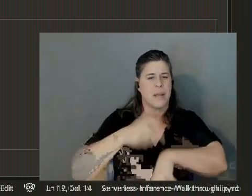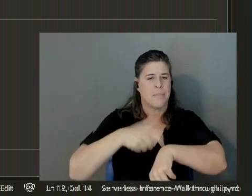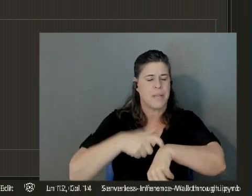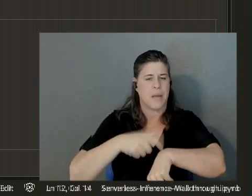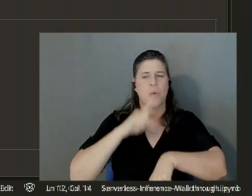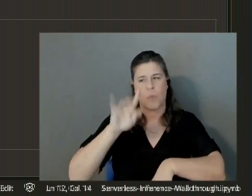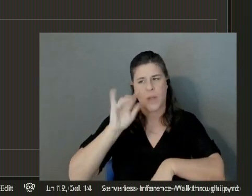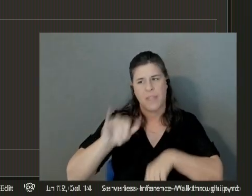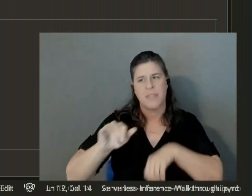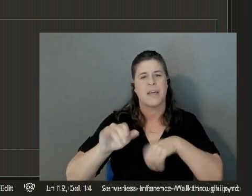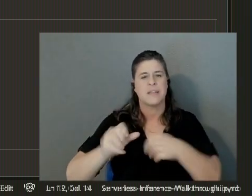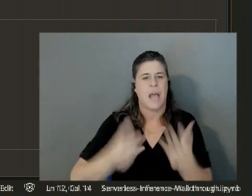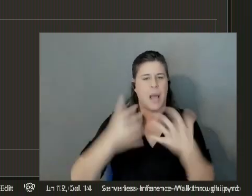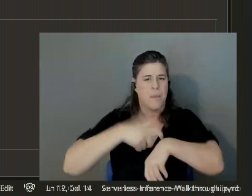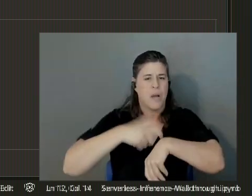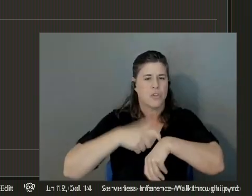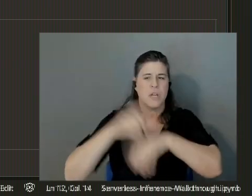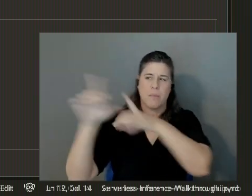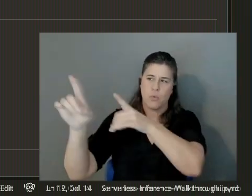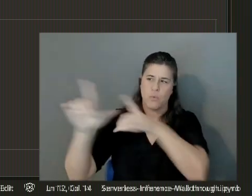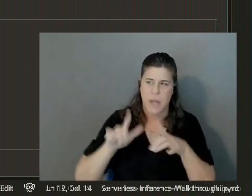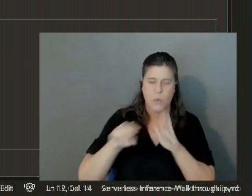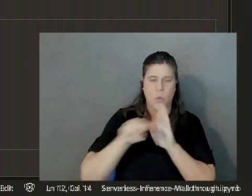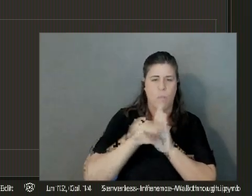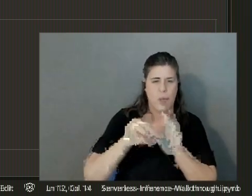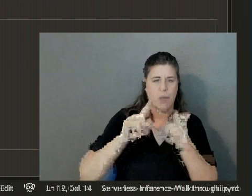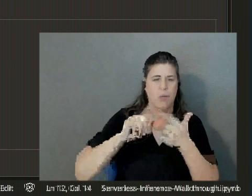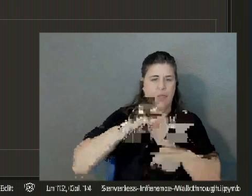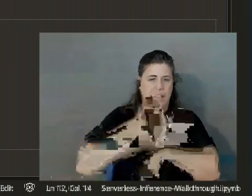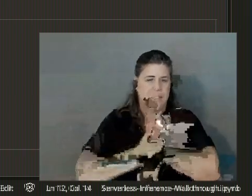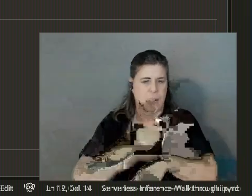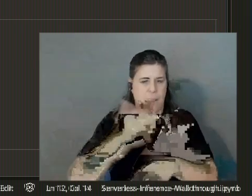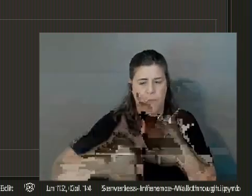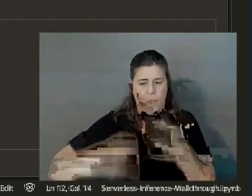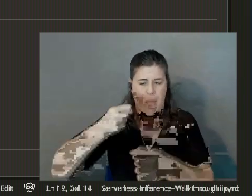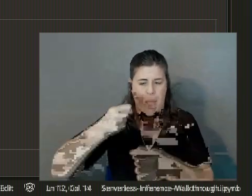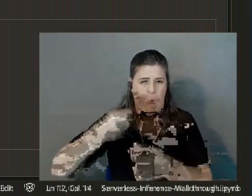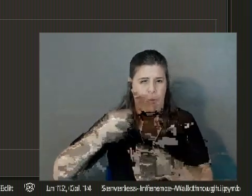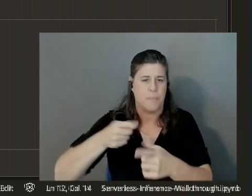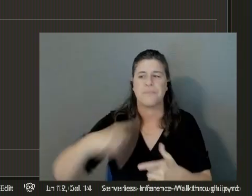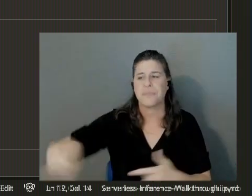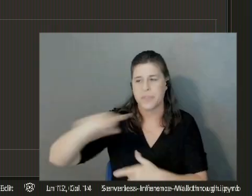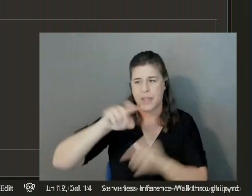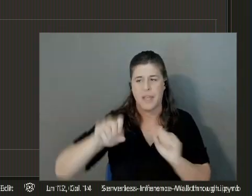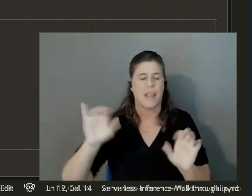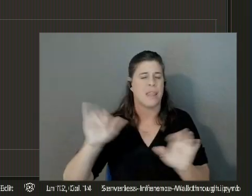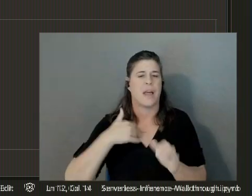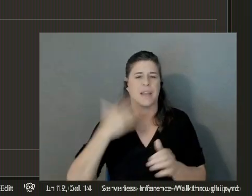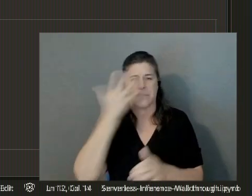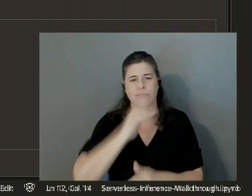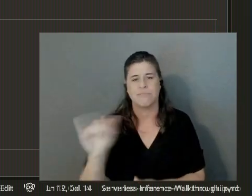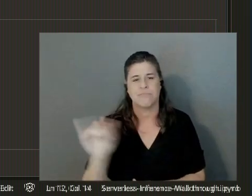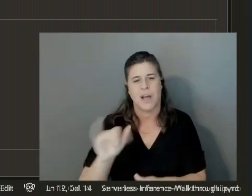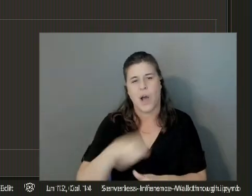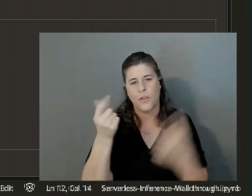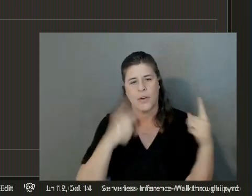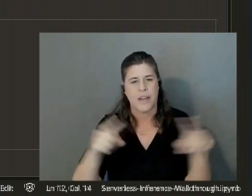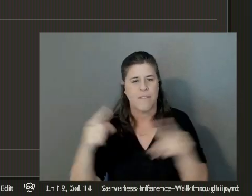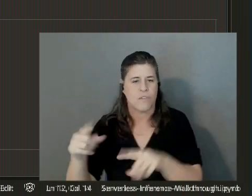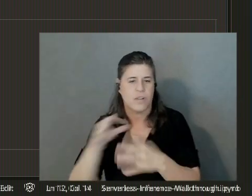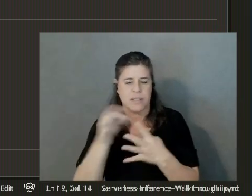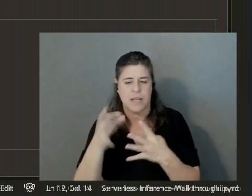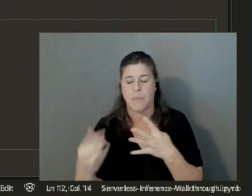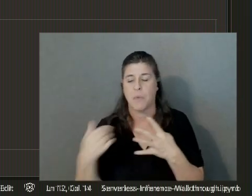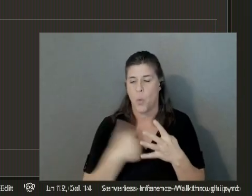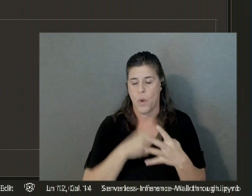it takes to download the model and set it up on the endpoint. And they can be similar to other inference options. We are essentially emitting